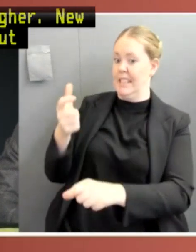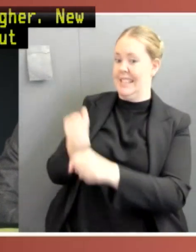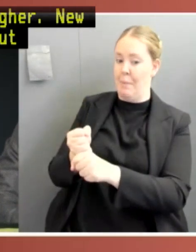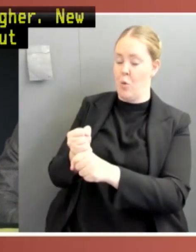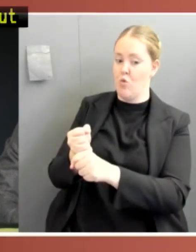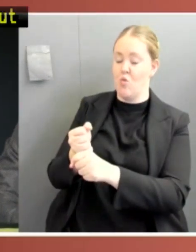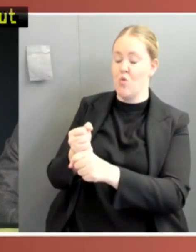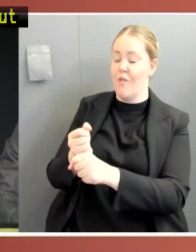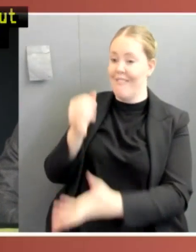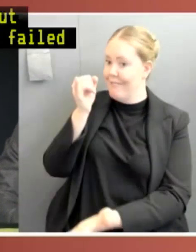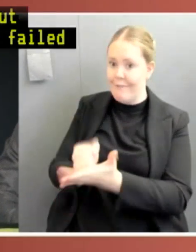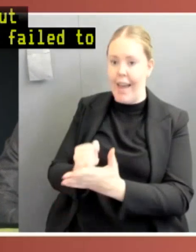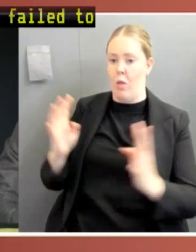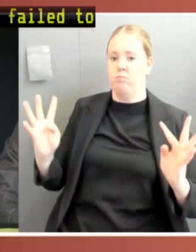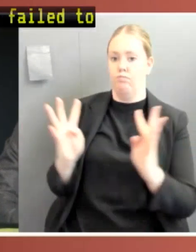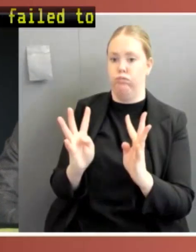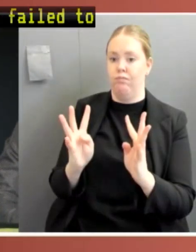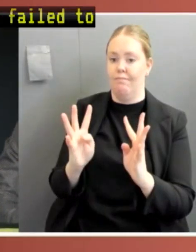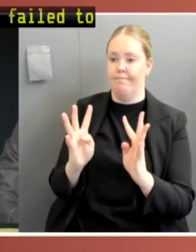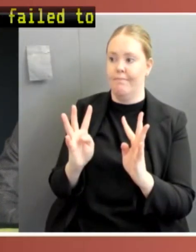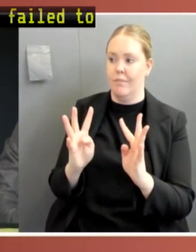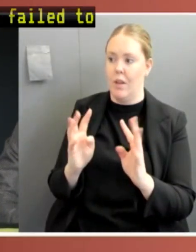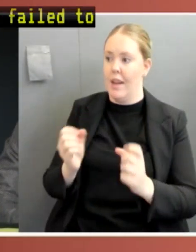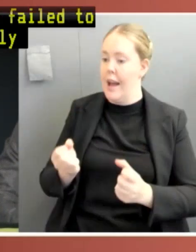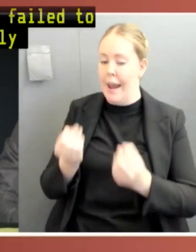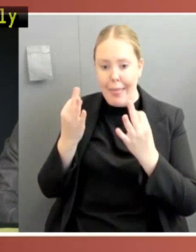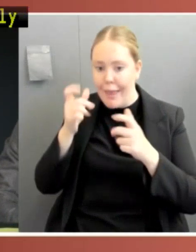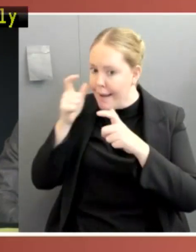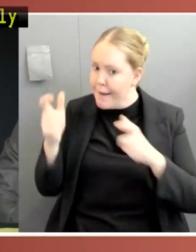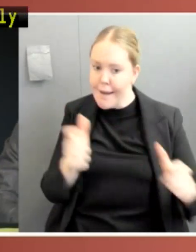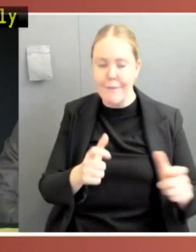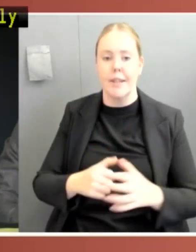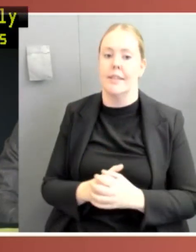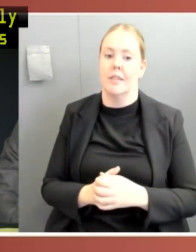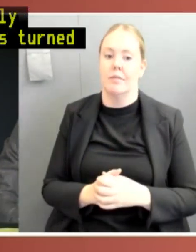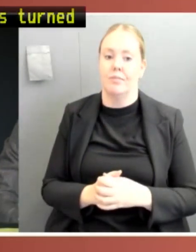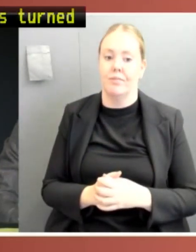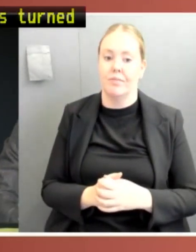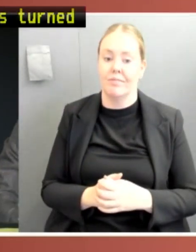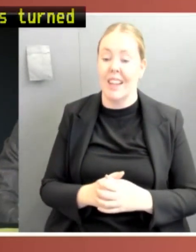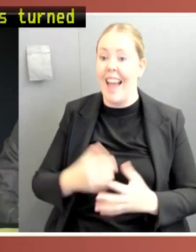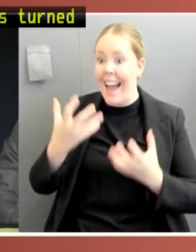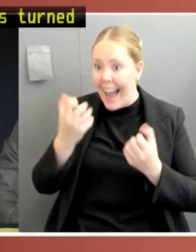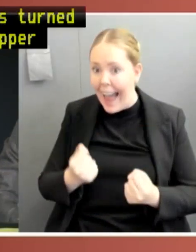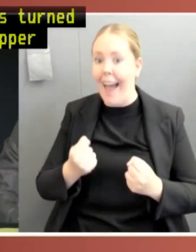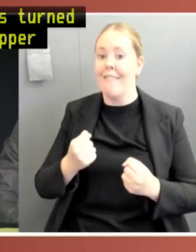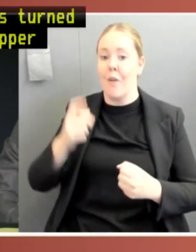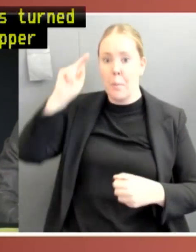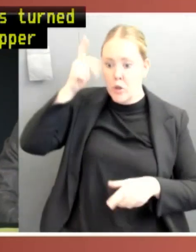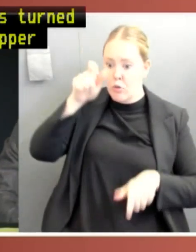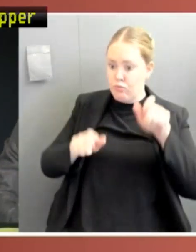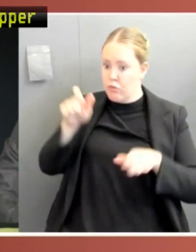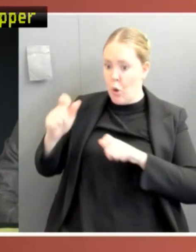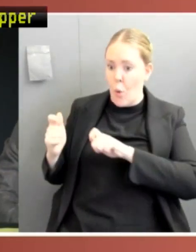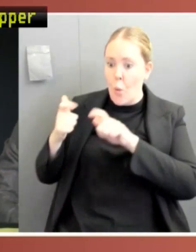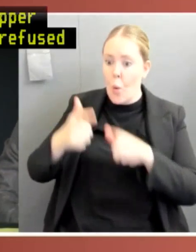really pertinent example, the MPs turned up, tried to convene the upper house, and the government refused to send a minister, and that, as a result, prevented them